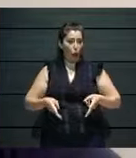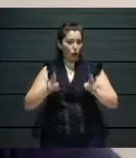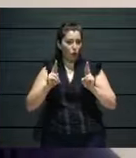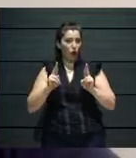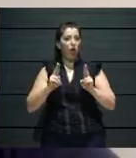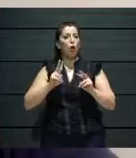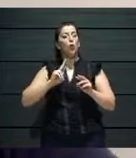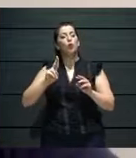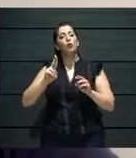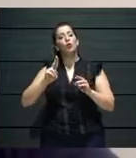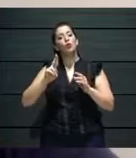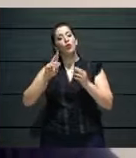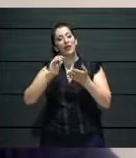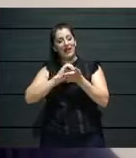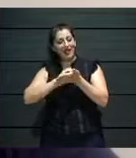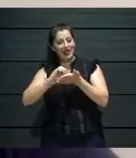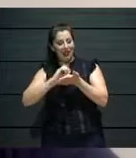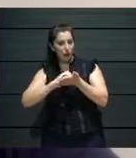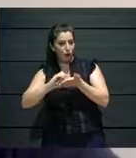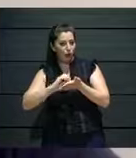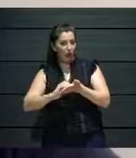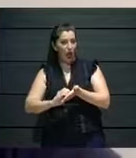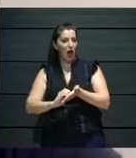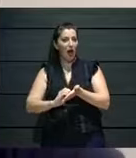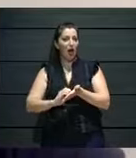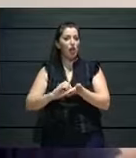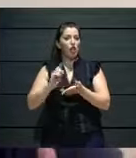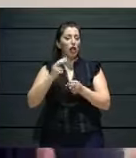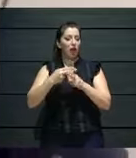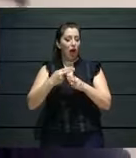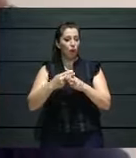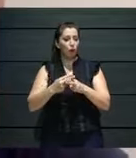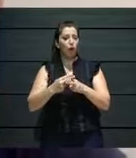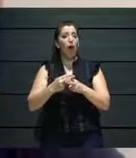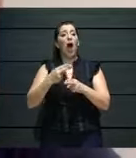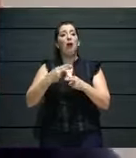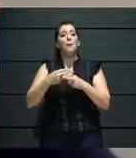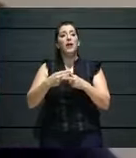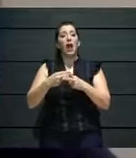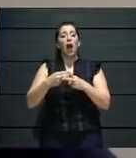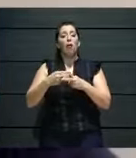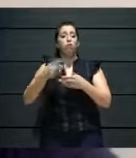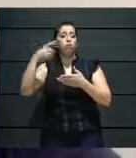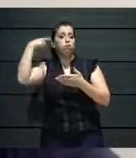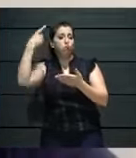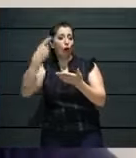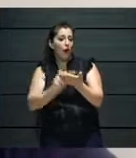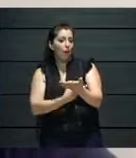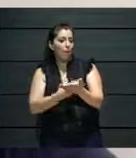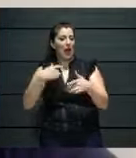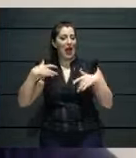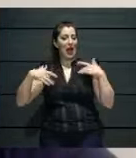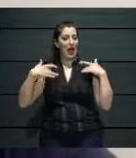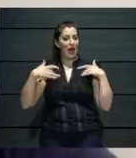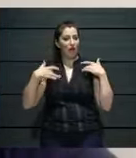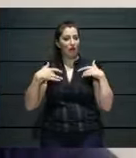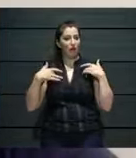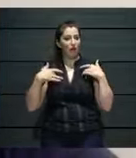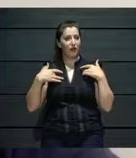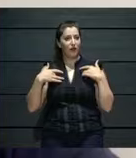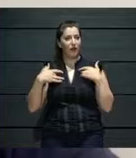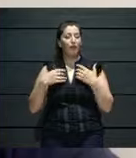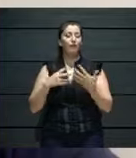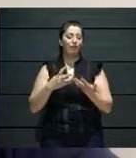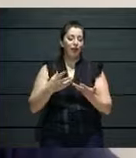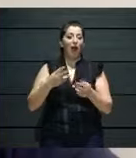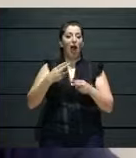performances we made. We made live internet programs. Our artistic leader guy did every Friday. We called it Friday